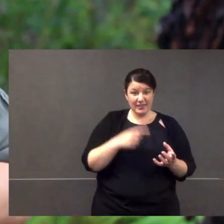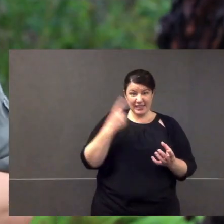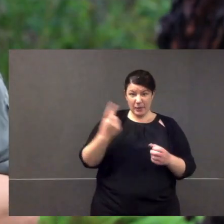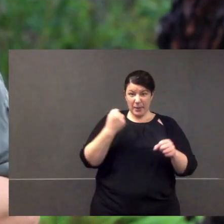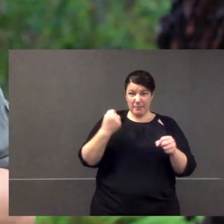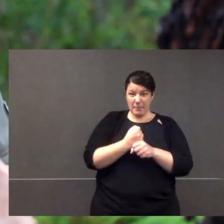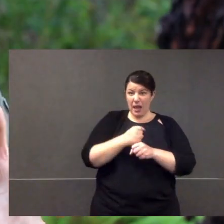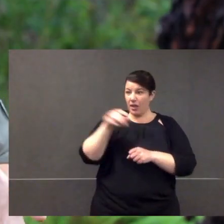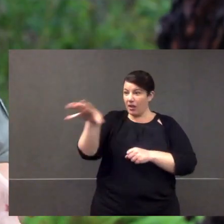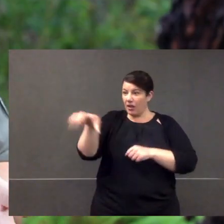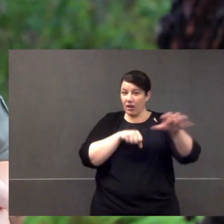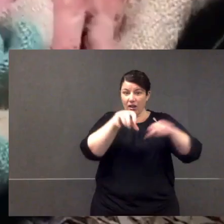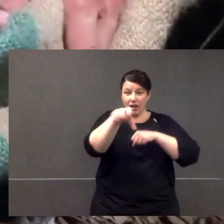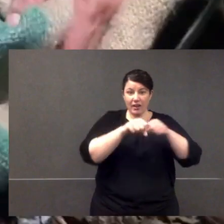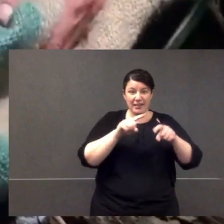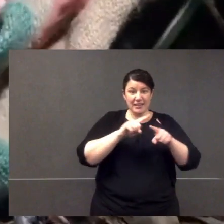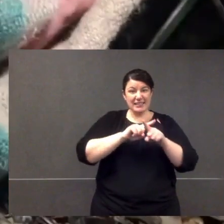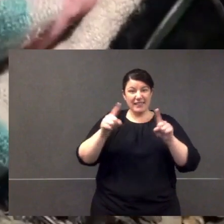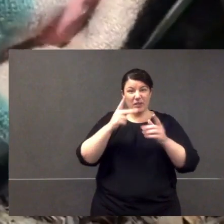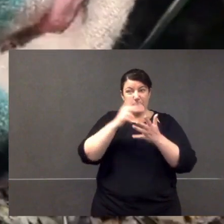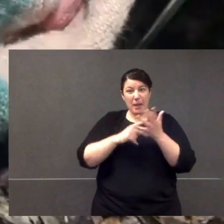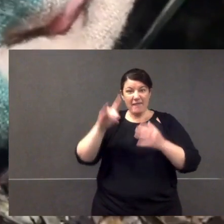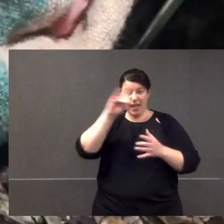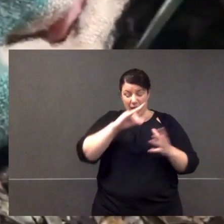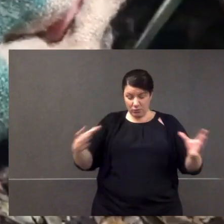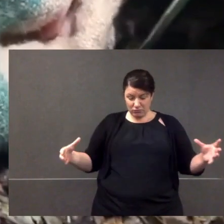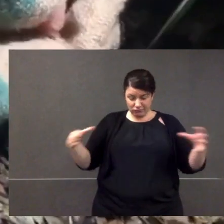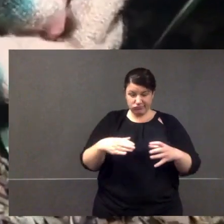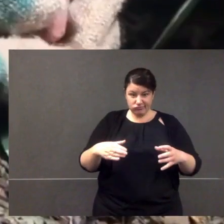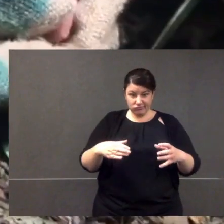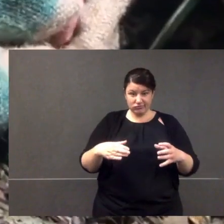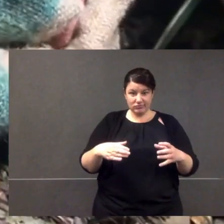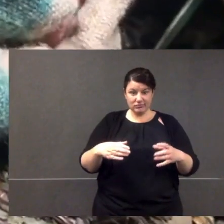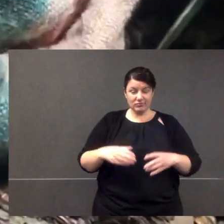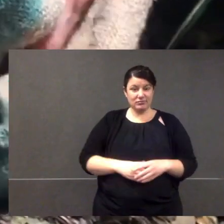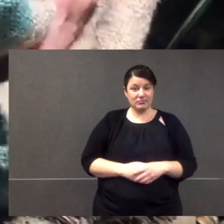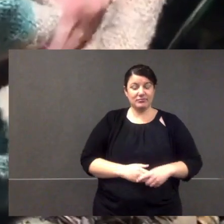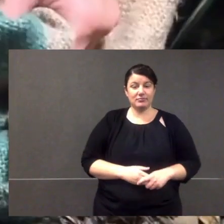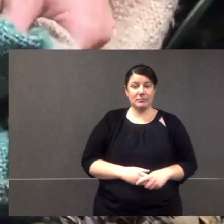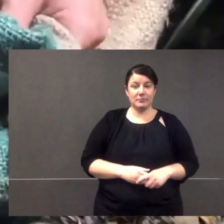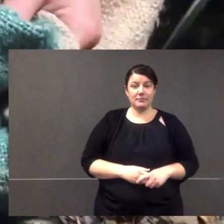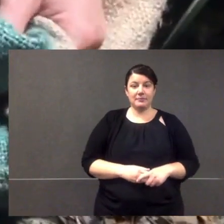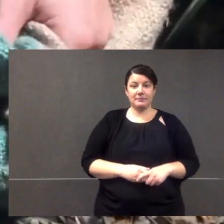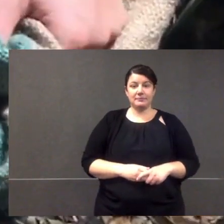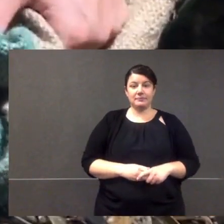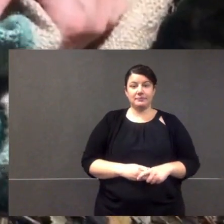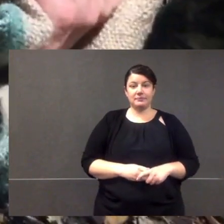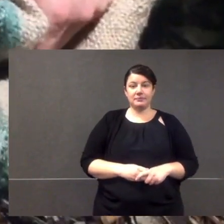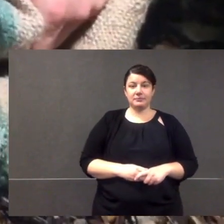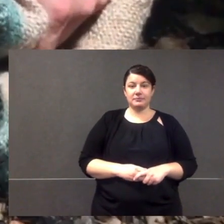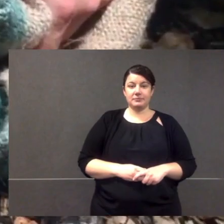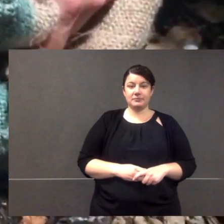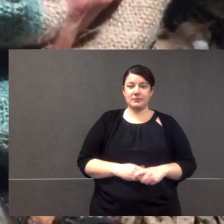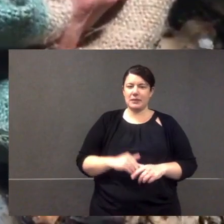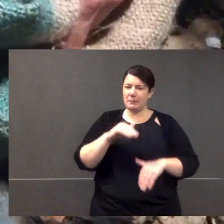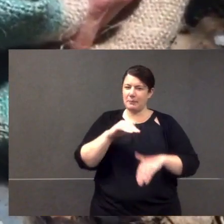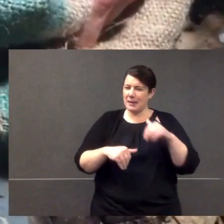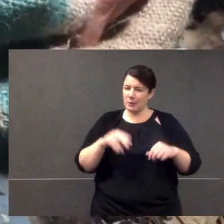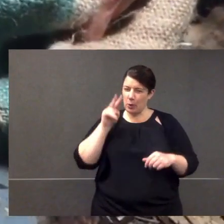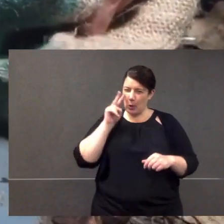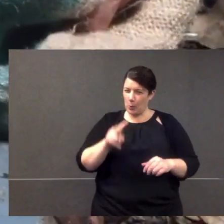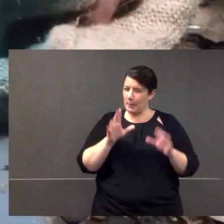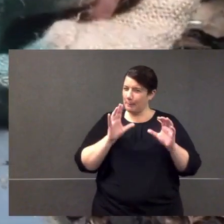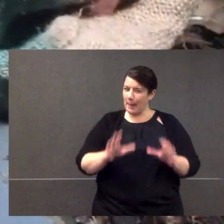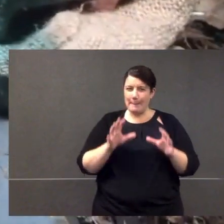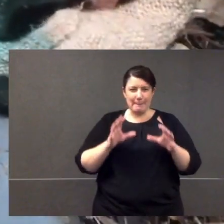they thought it was a hoax. That someone had made different bits and pieces of an animal and stuck them together. The external features